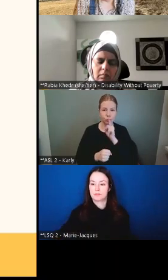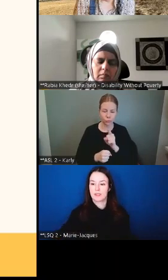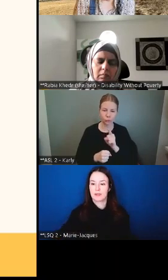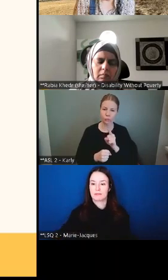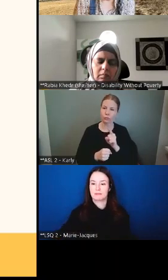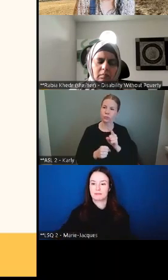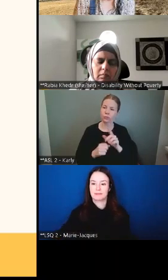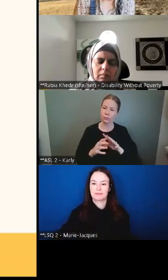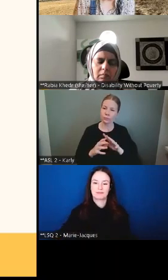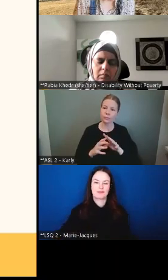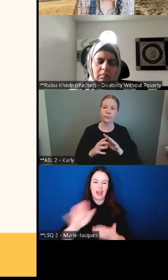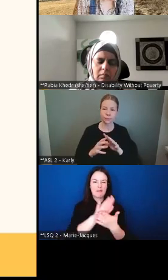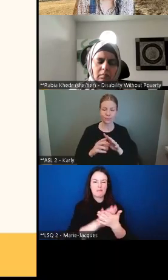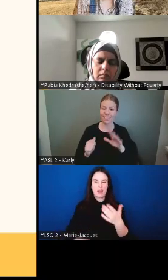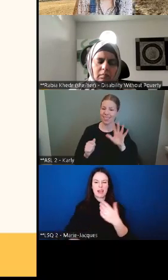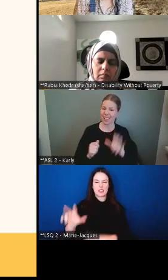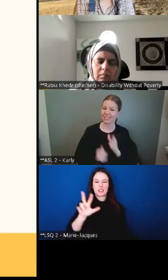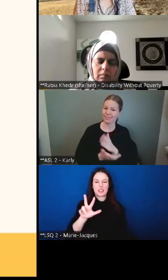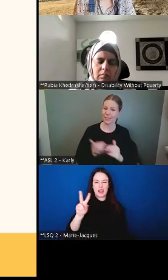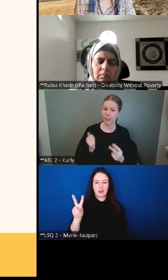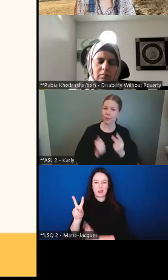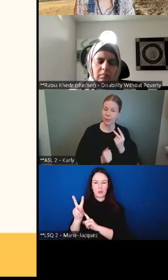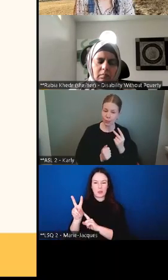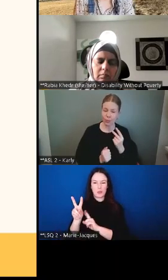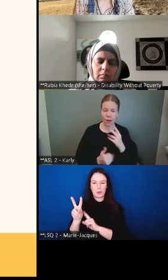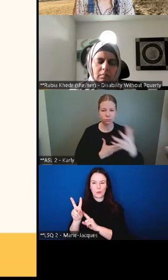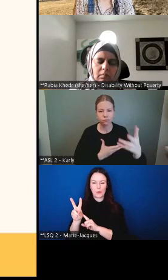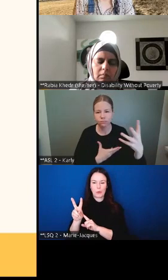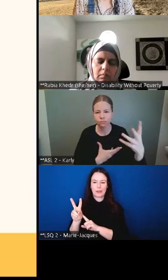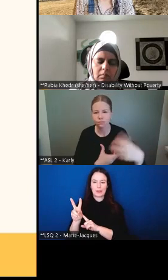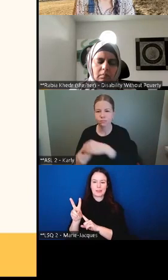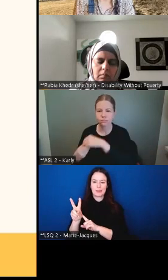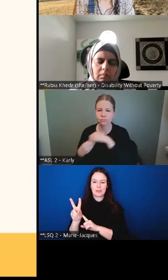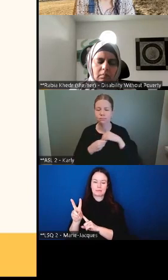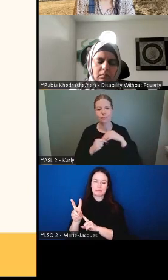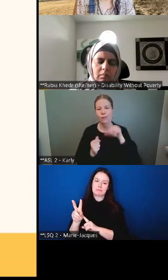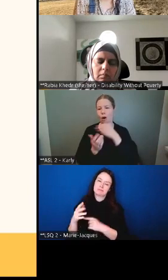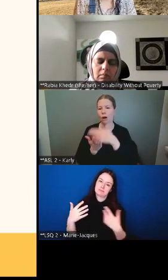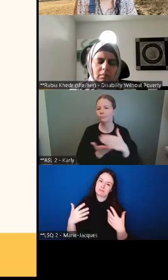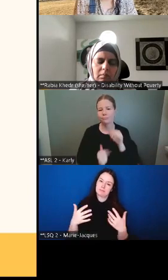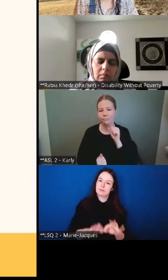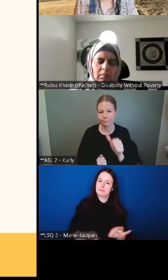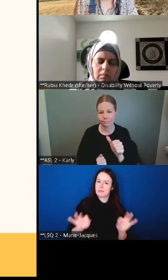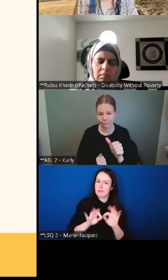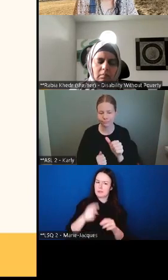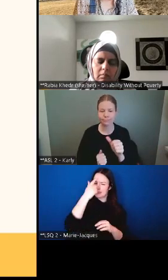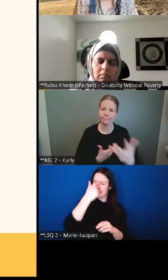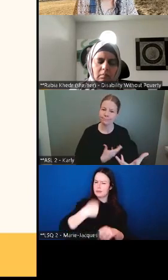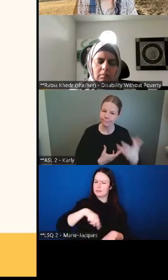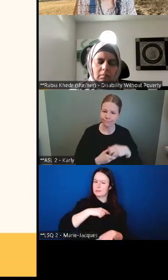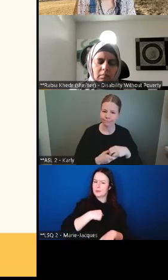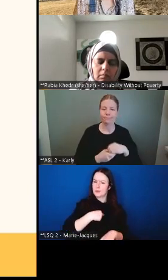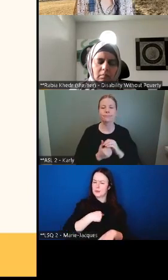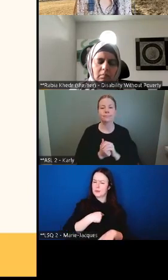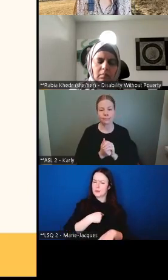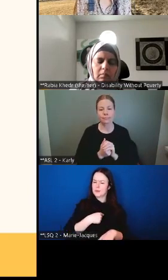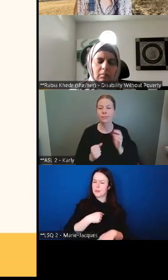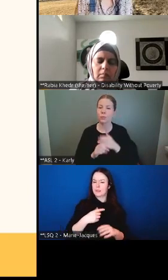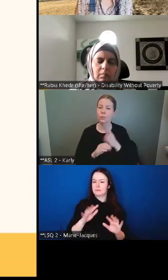highly important to us. And we had roughly 300 people take part,